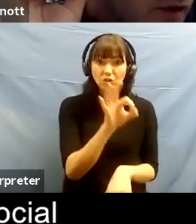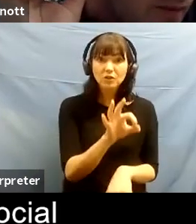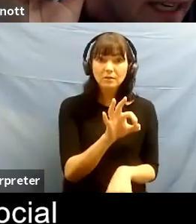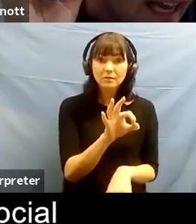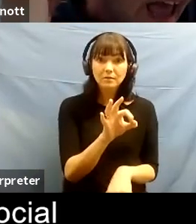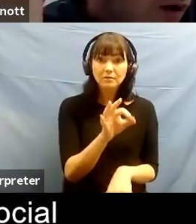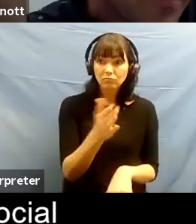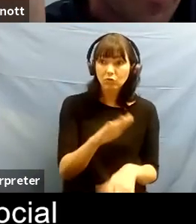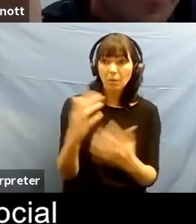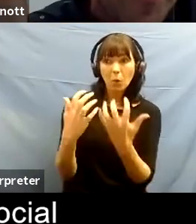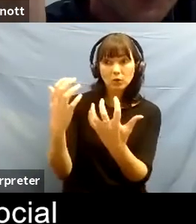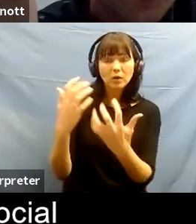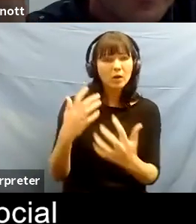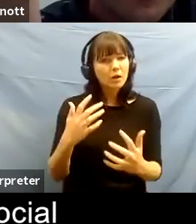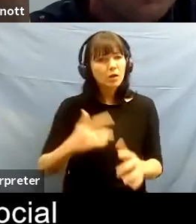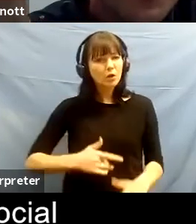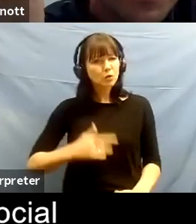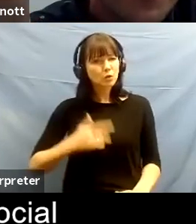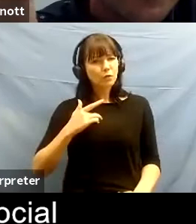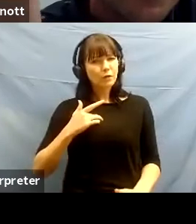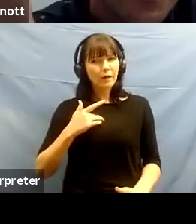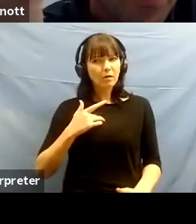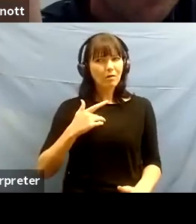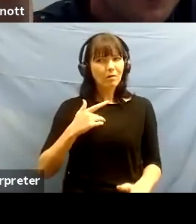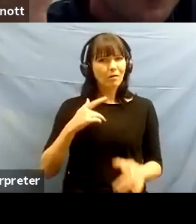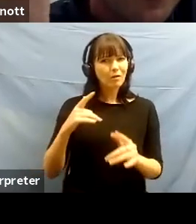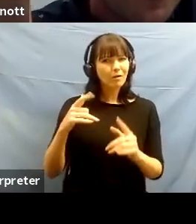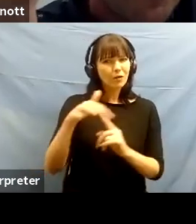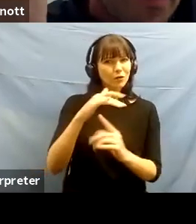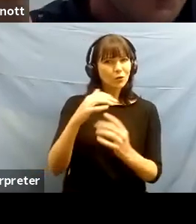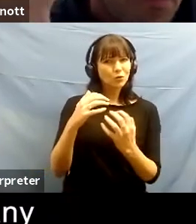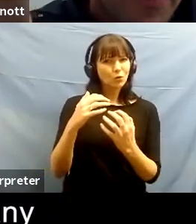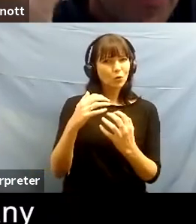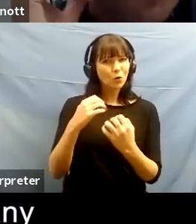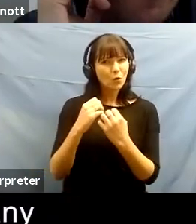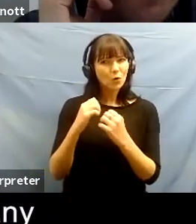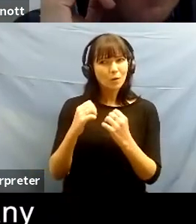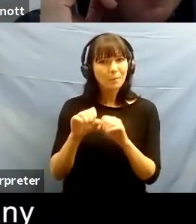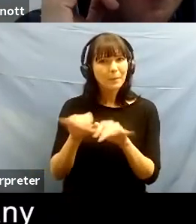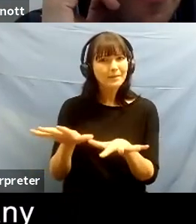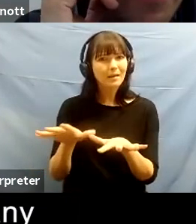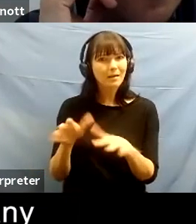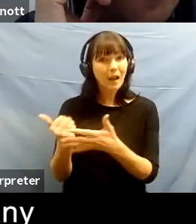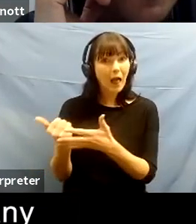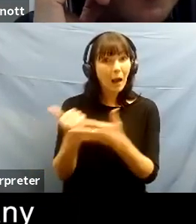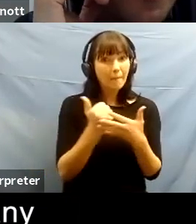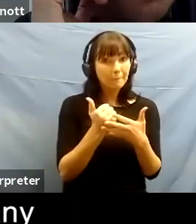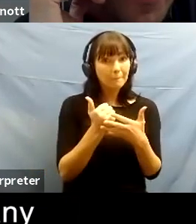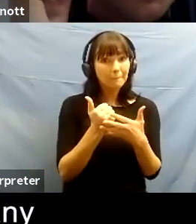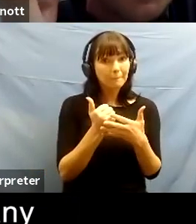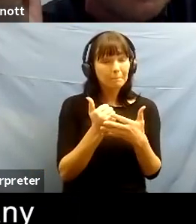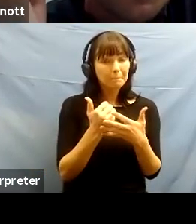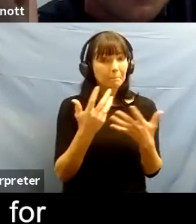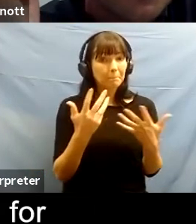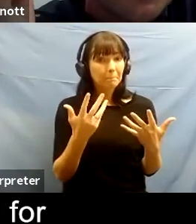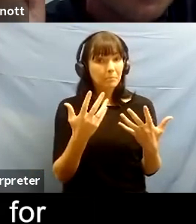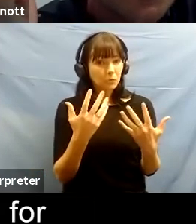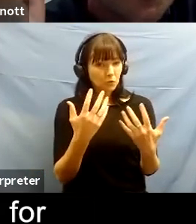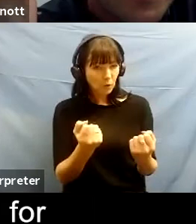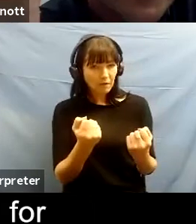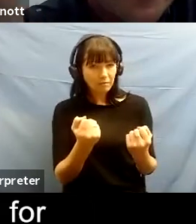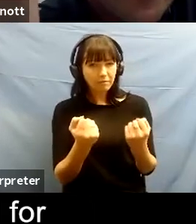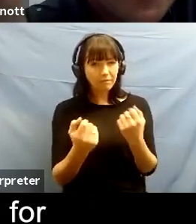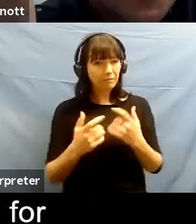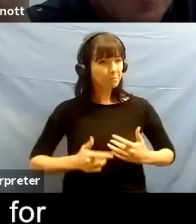do we think social media helps with mental resilience um perhaps mark if you you had any thoughts on this subject do you think